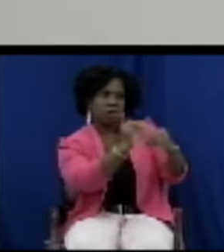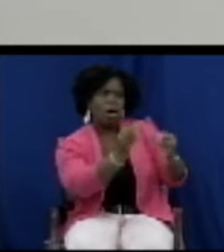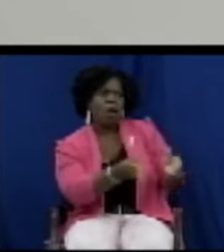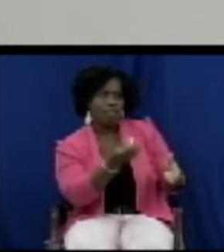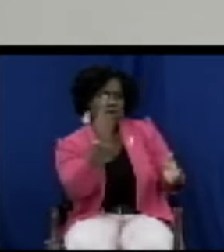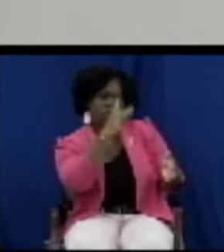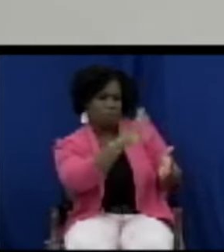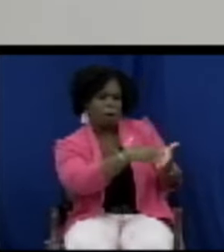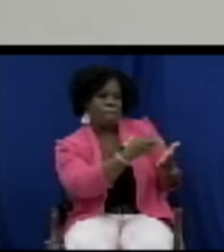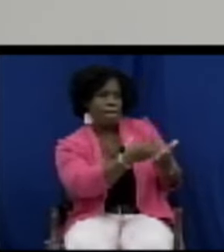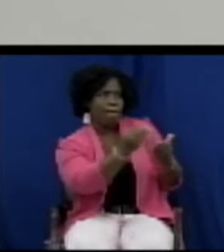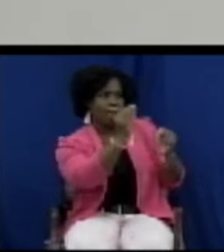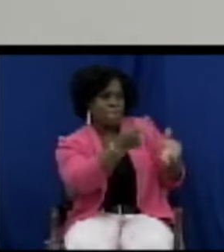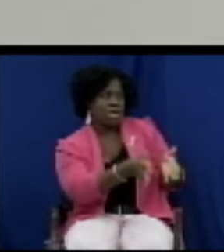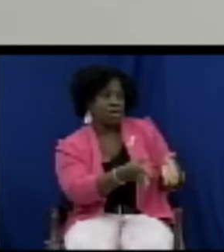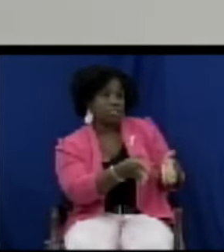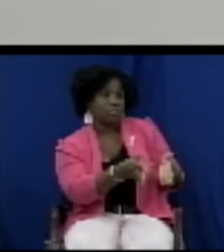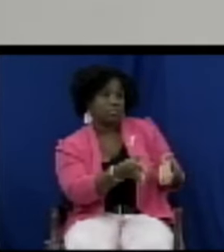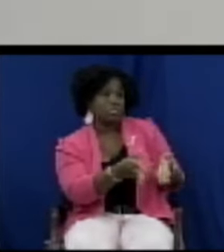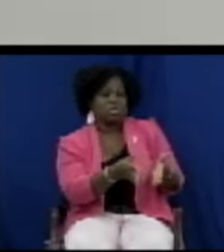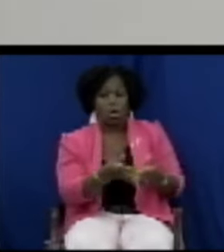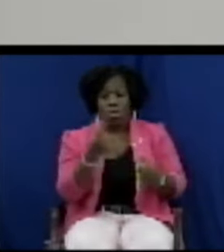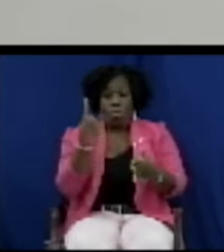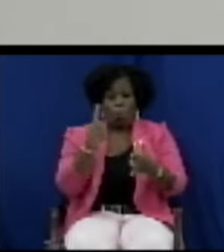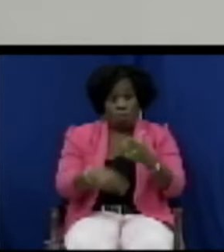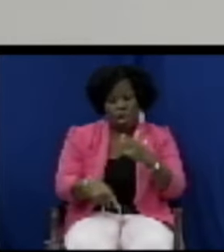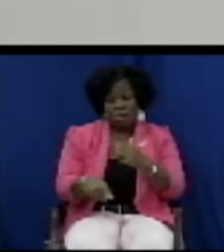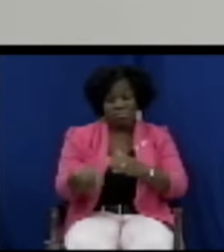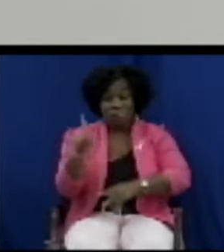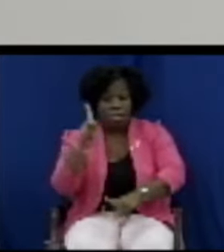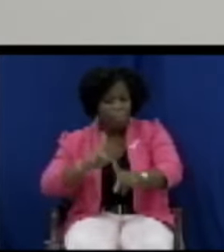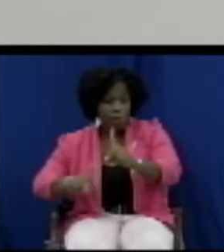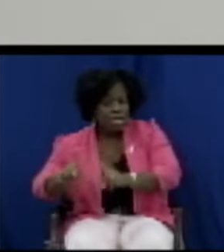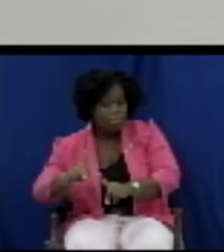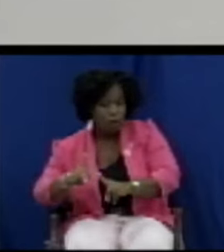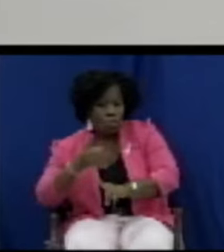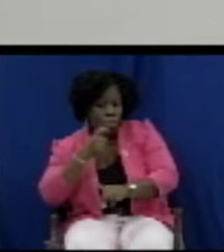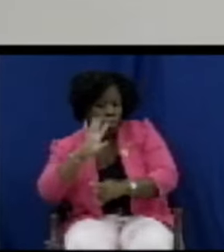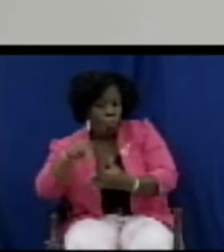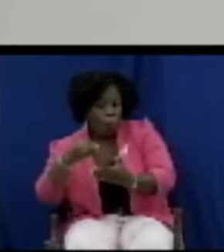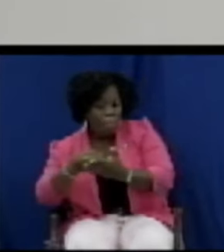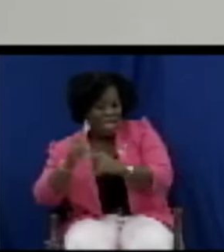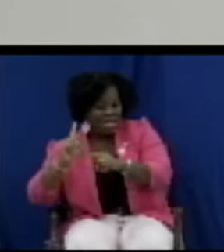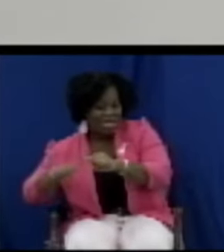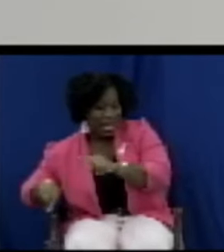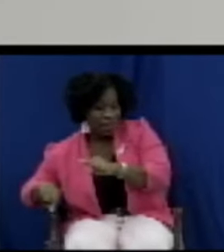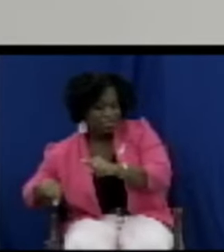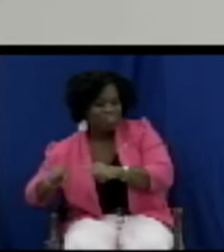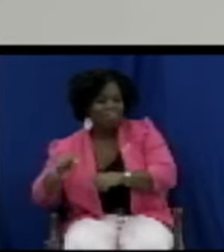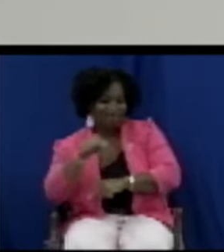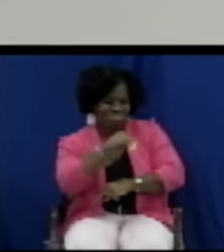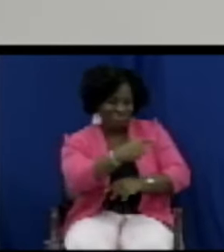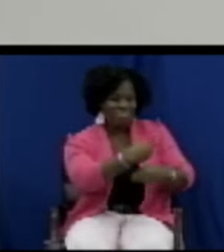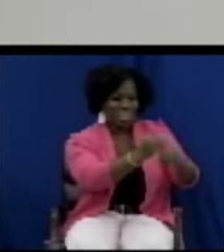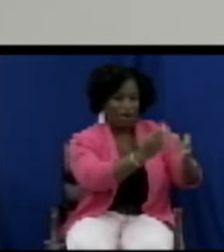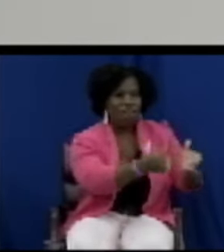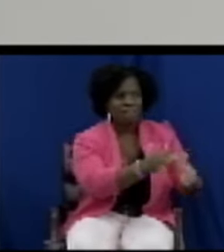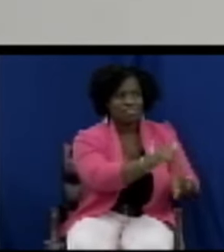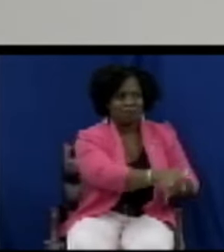what they cannot do the board in its essence will do I'm also happy that